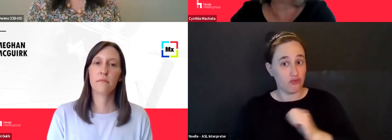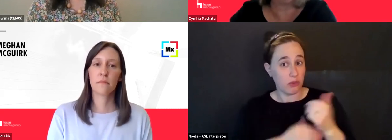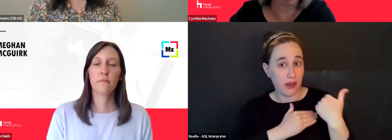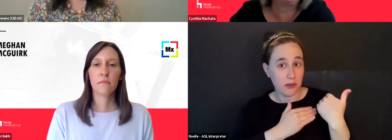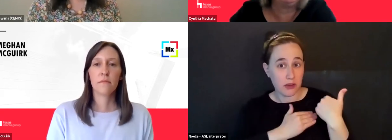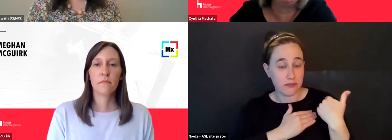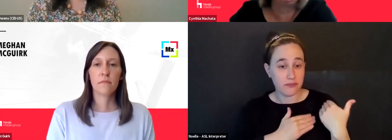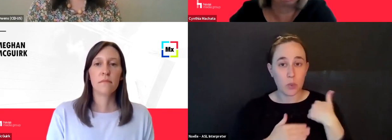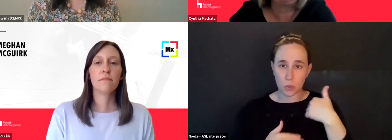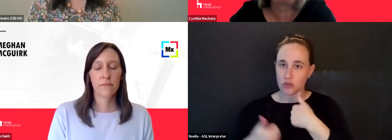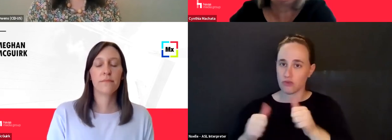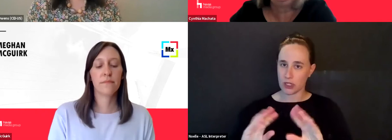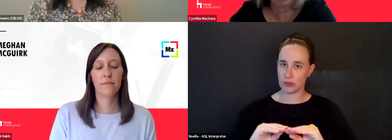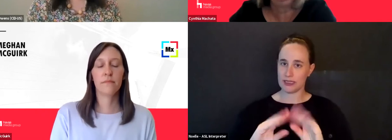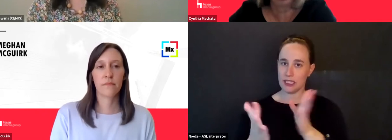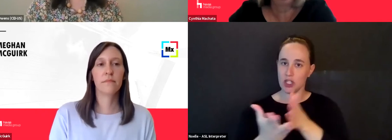um, explaining that to clients.